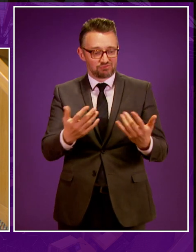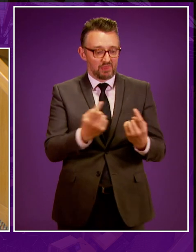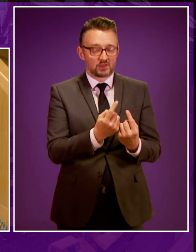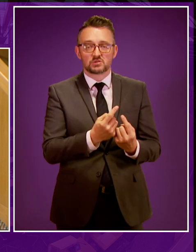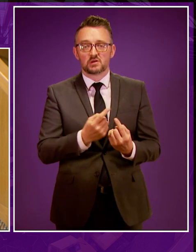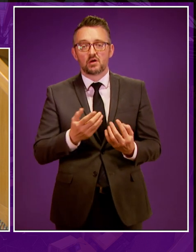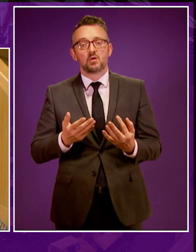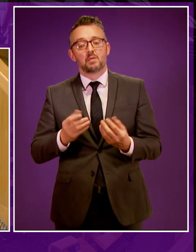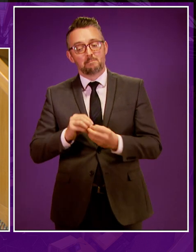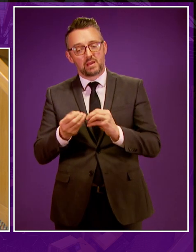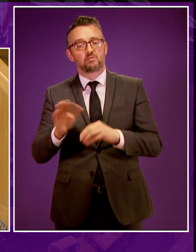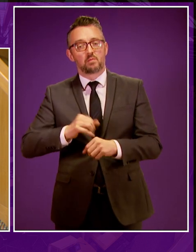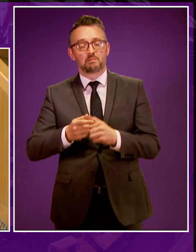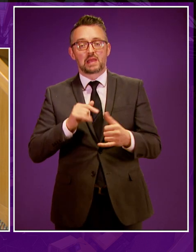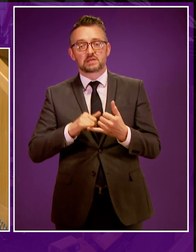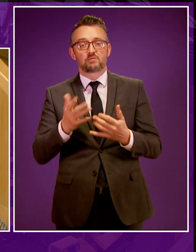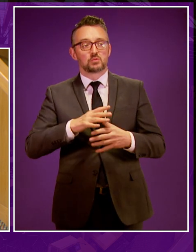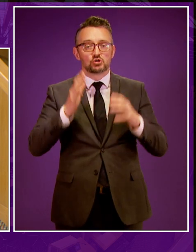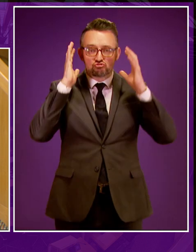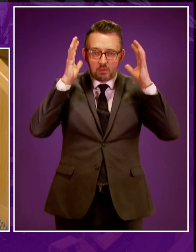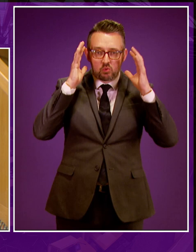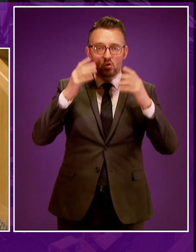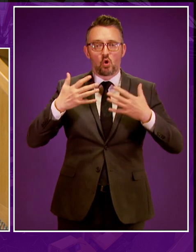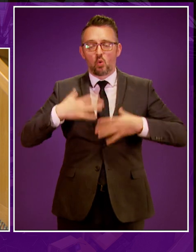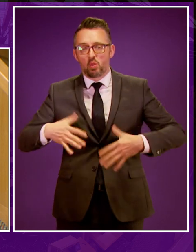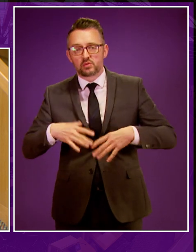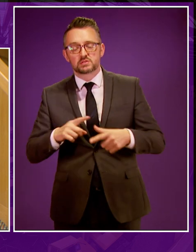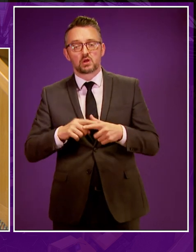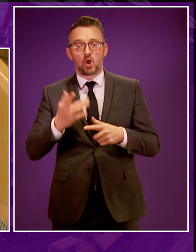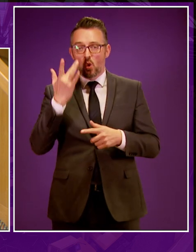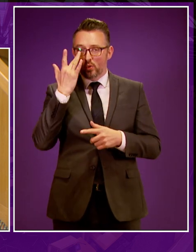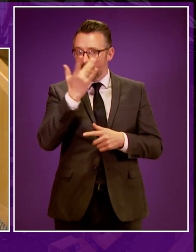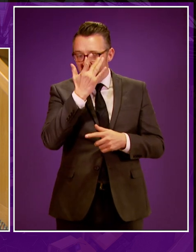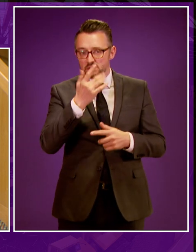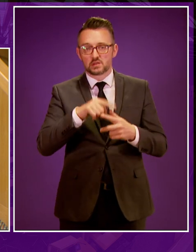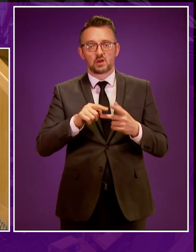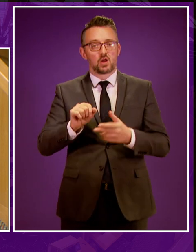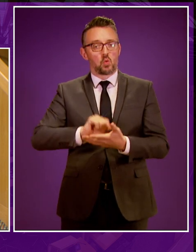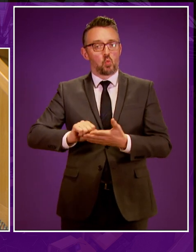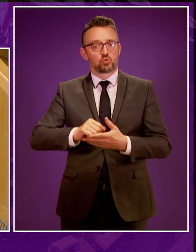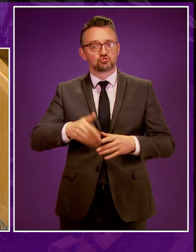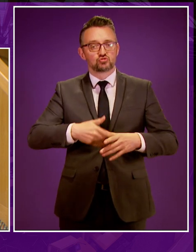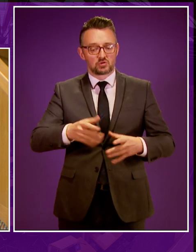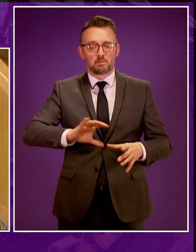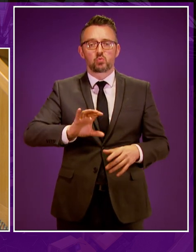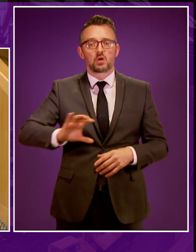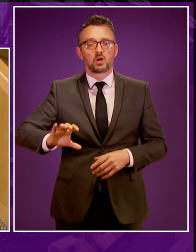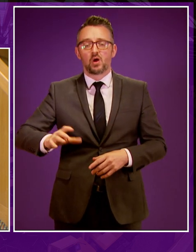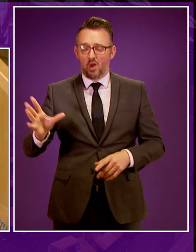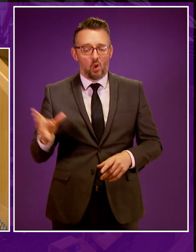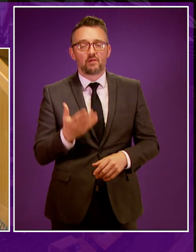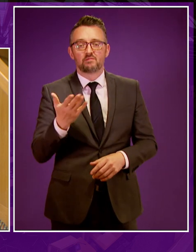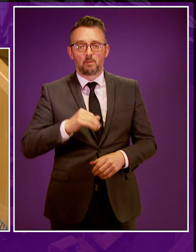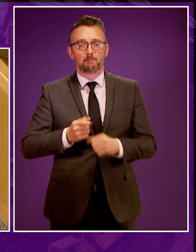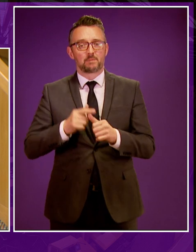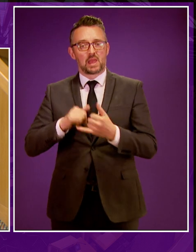gas. Such products from shampoo, clothing, contact lenses and washing powder all contain gas